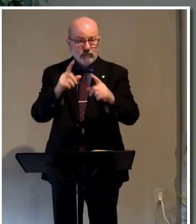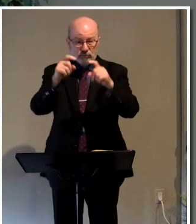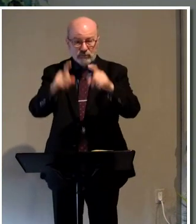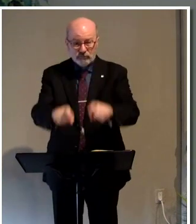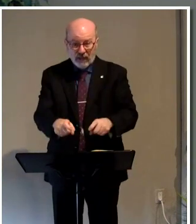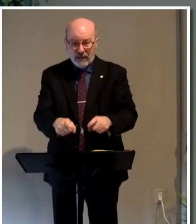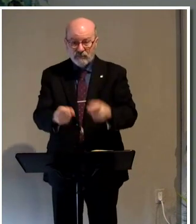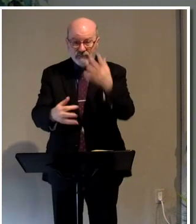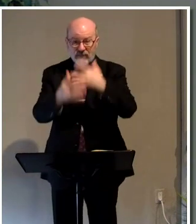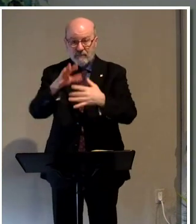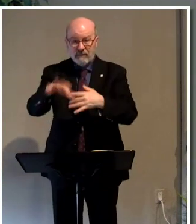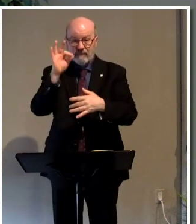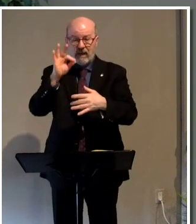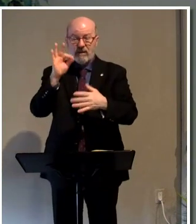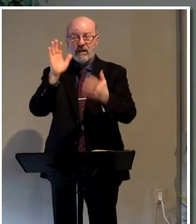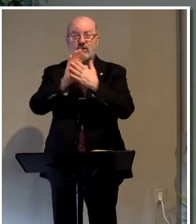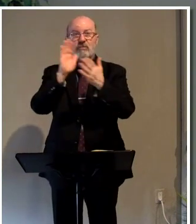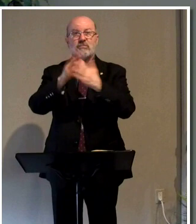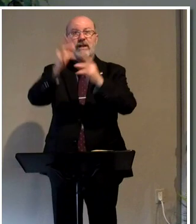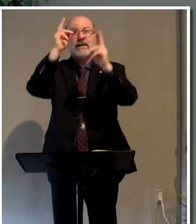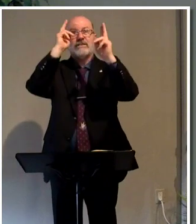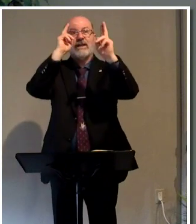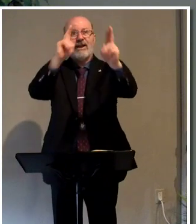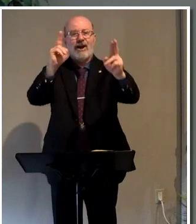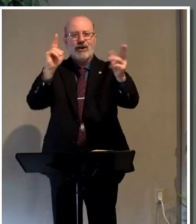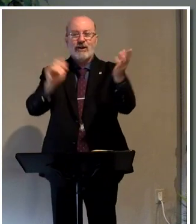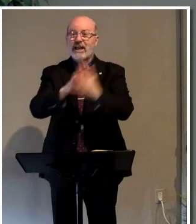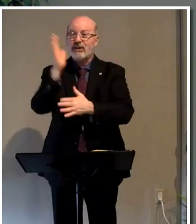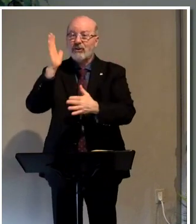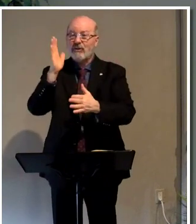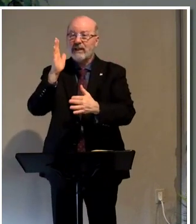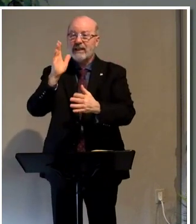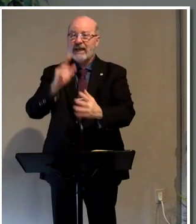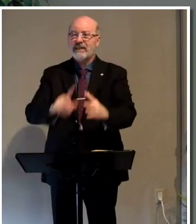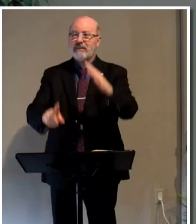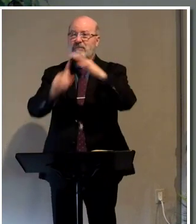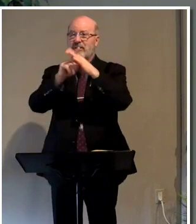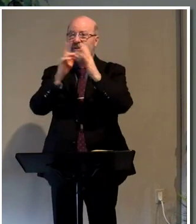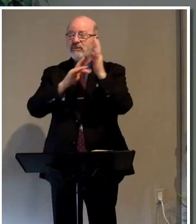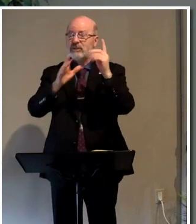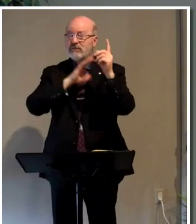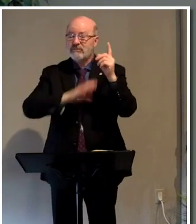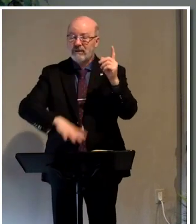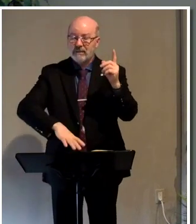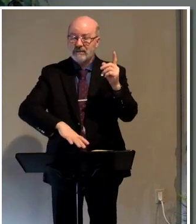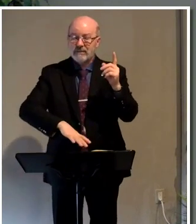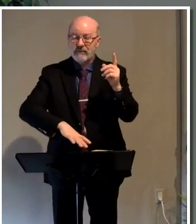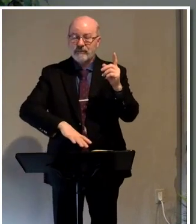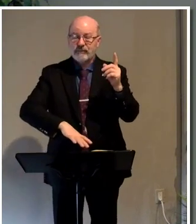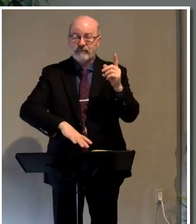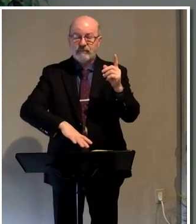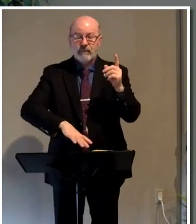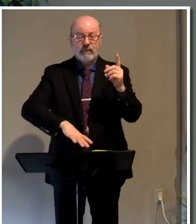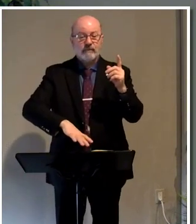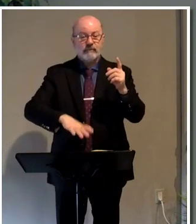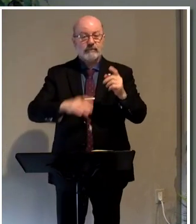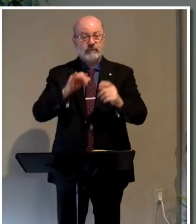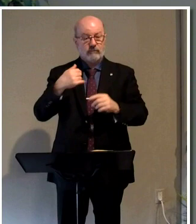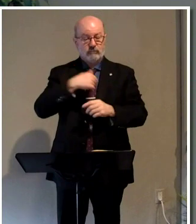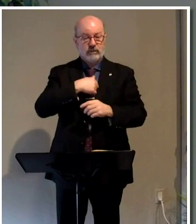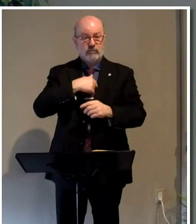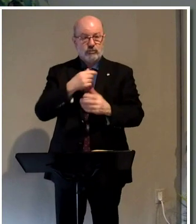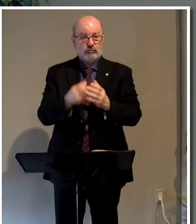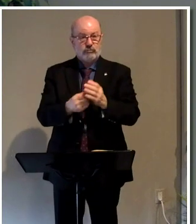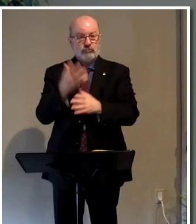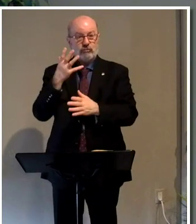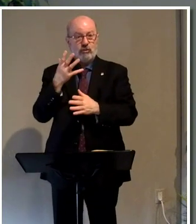might be found unto praise and honor and glory at the appearing of Jesus Christ. Well, if we're going to grow